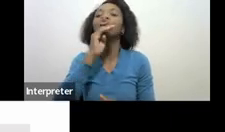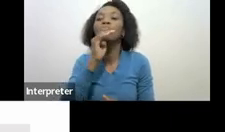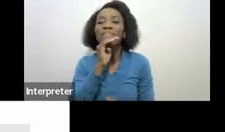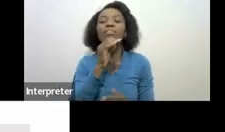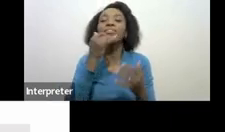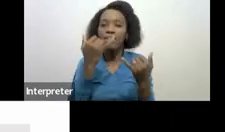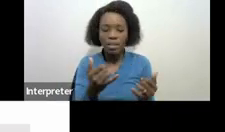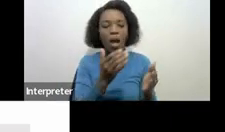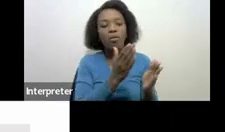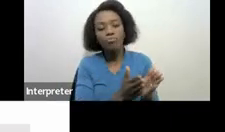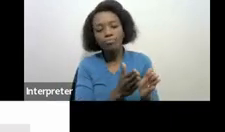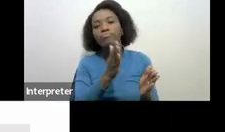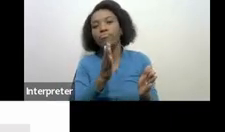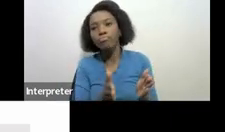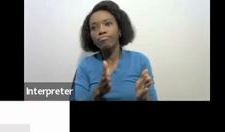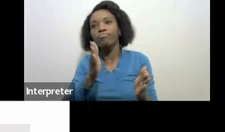year of